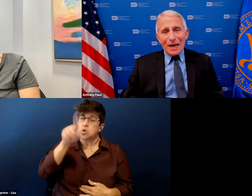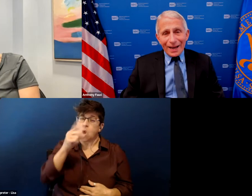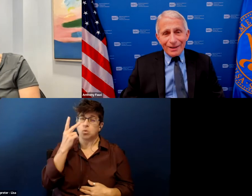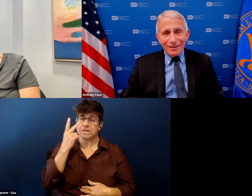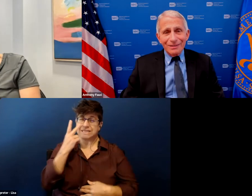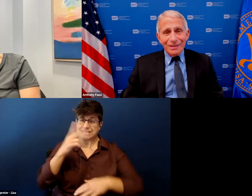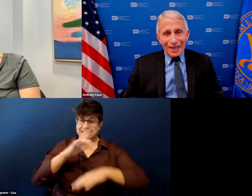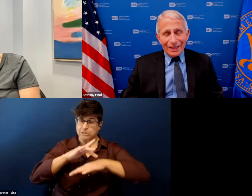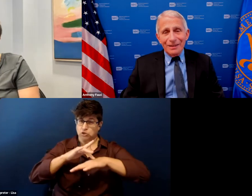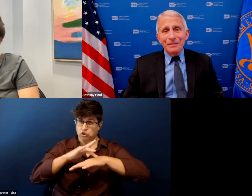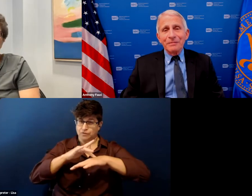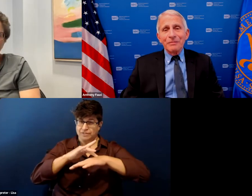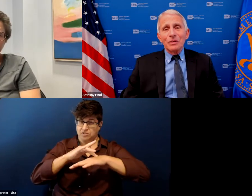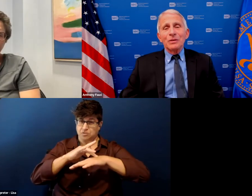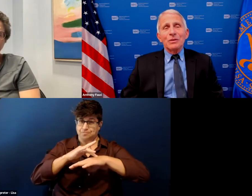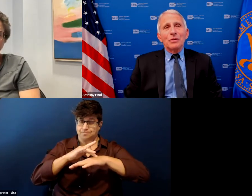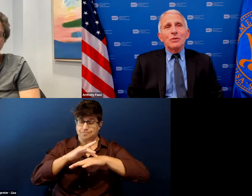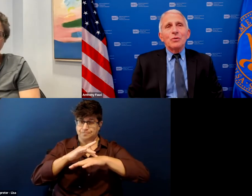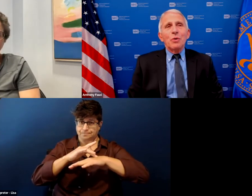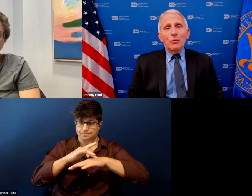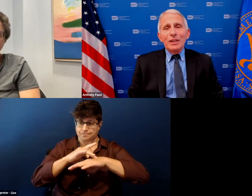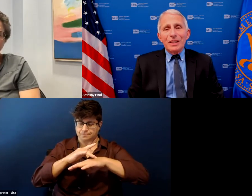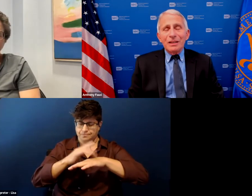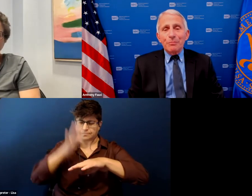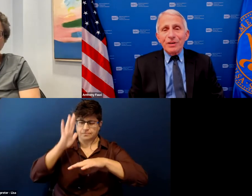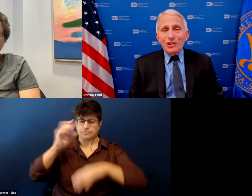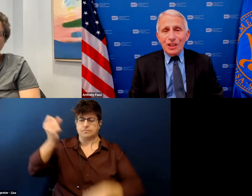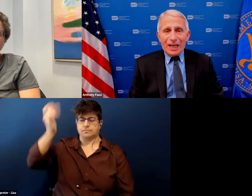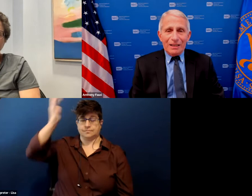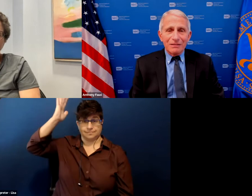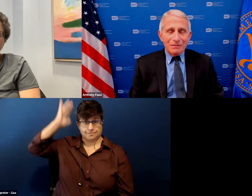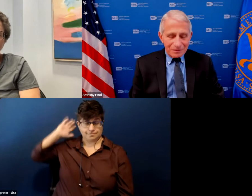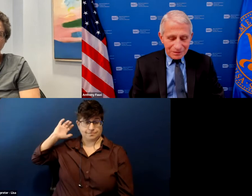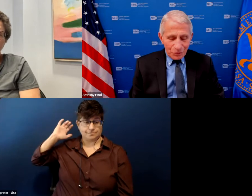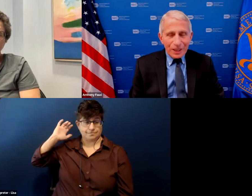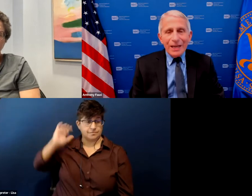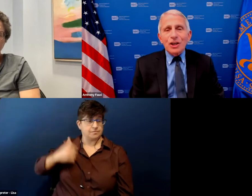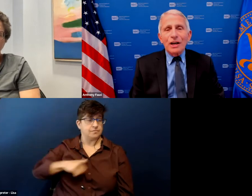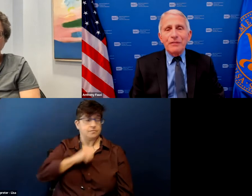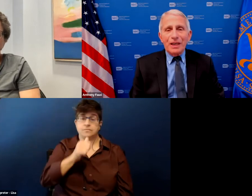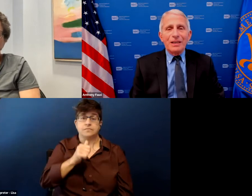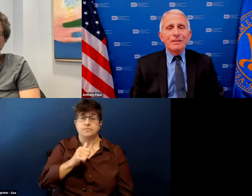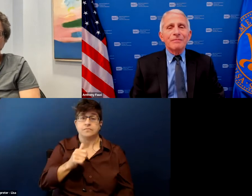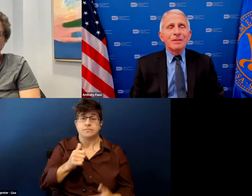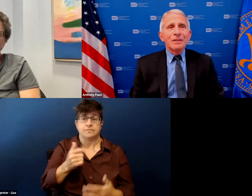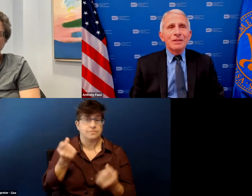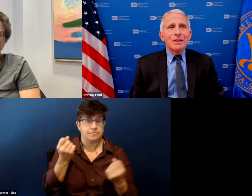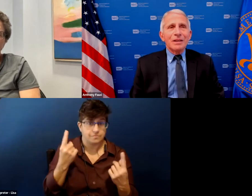back then what we didn't appreciate with hiv